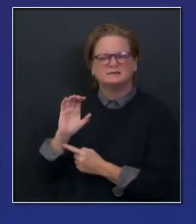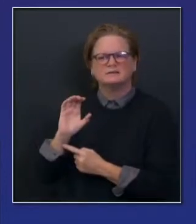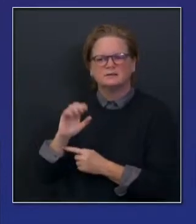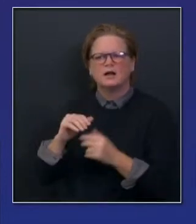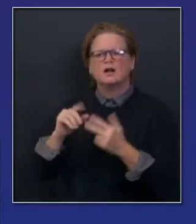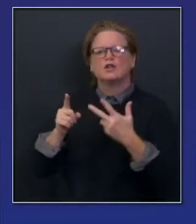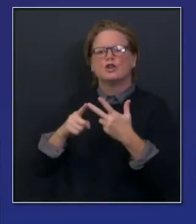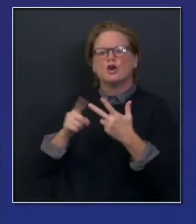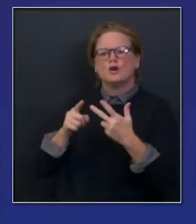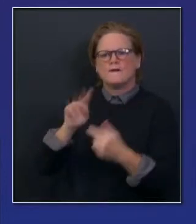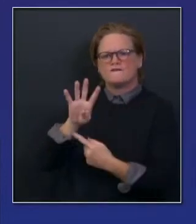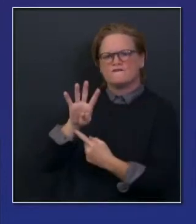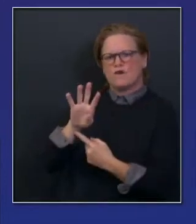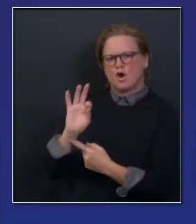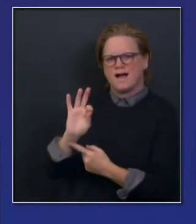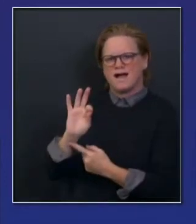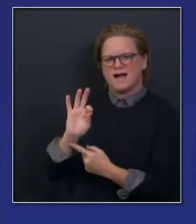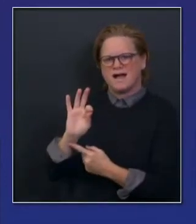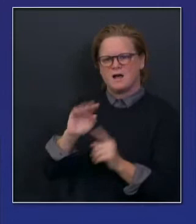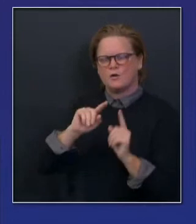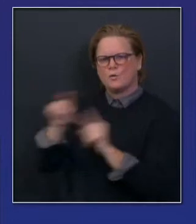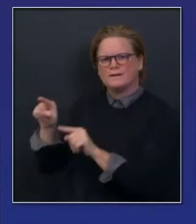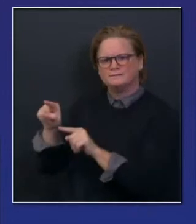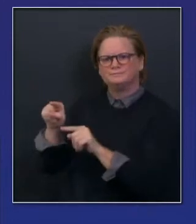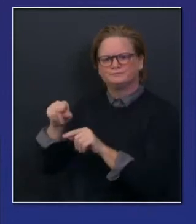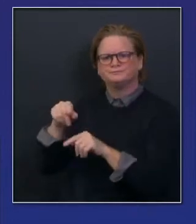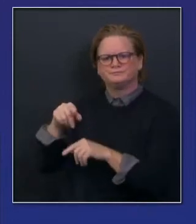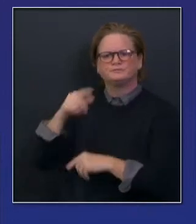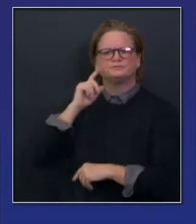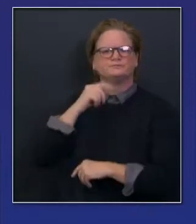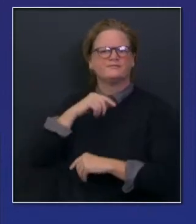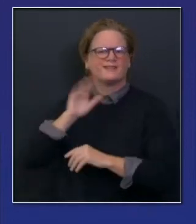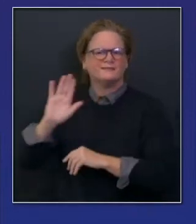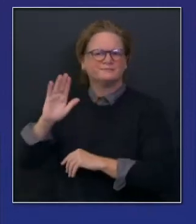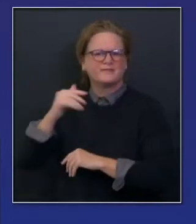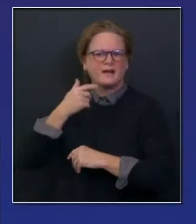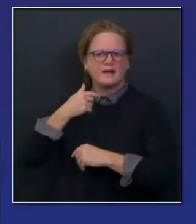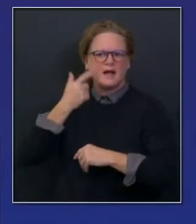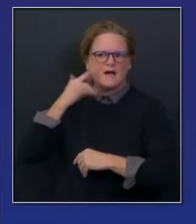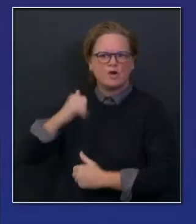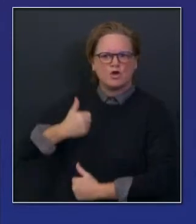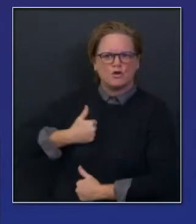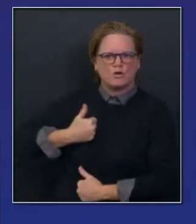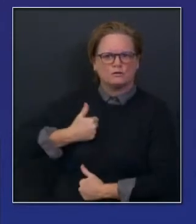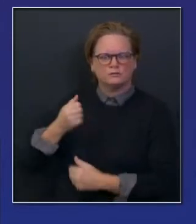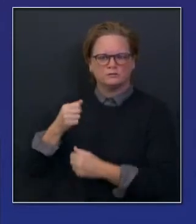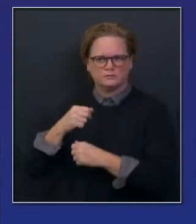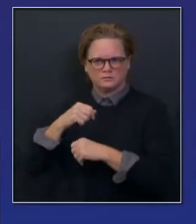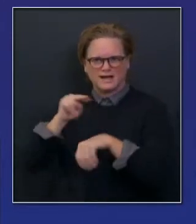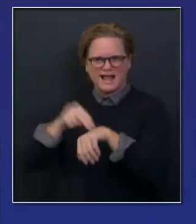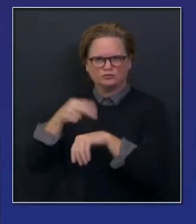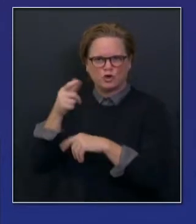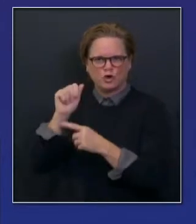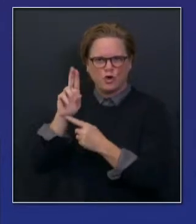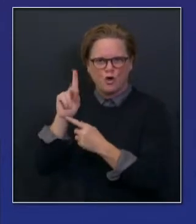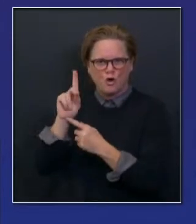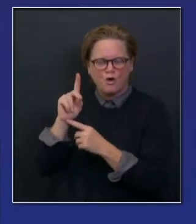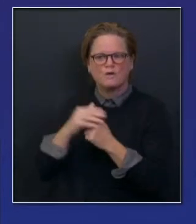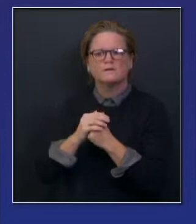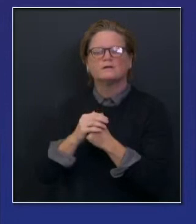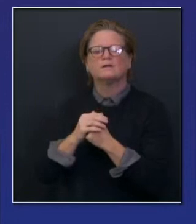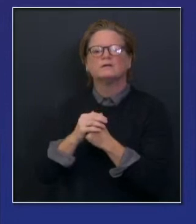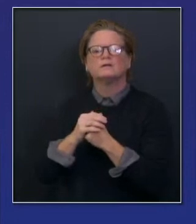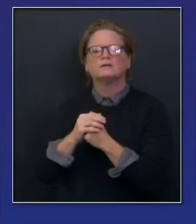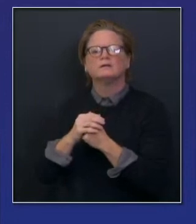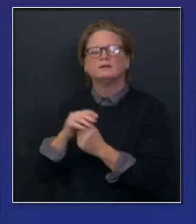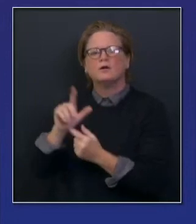Guard? Well, we've included in our staff deployment those critical workers with unique expertise in the CalGuard, 49 individuals.